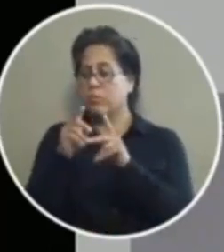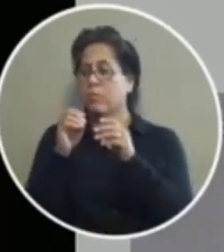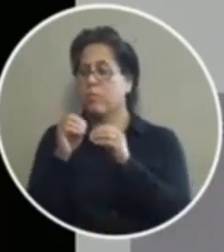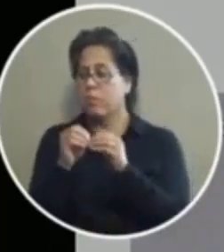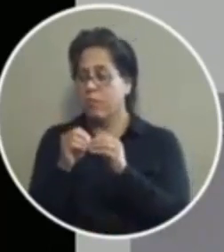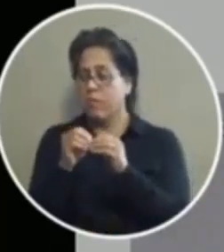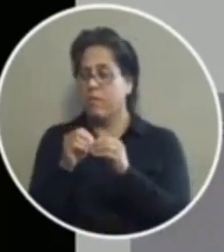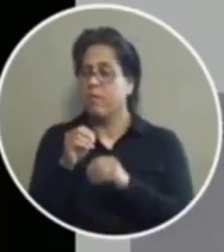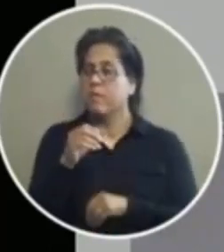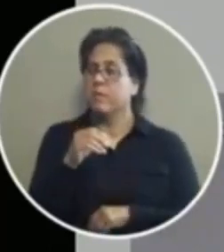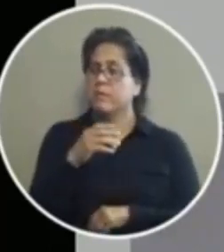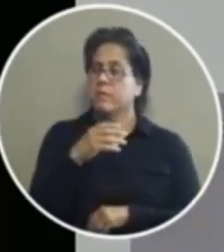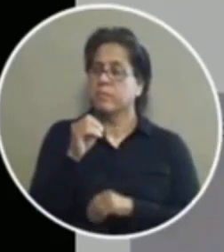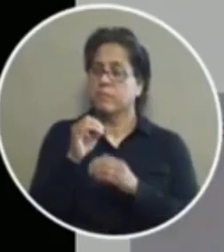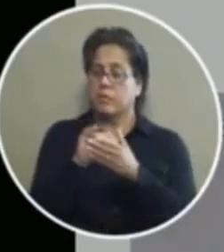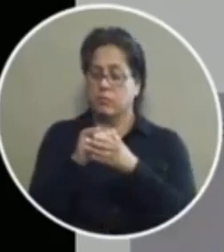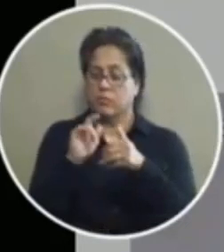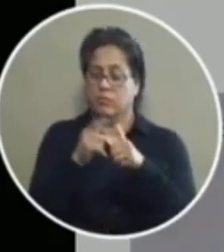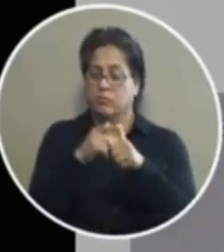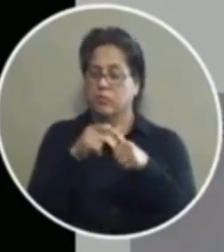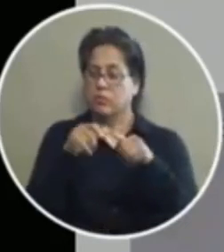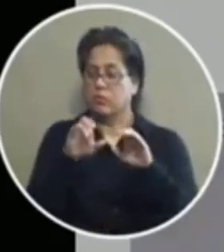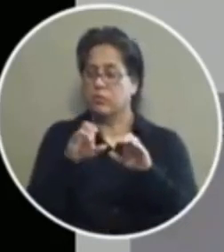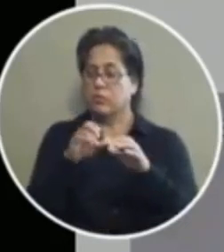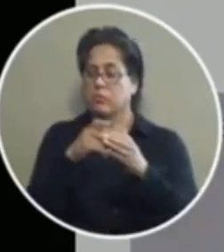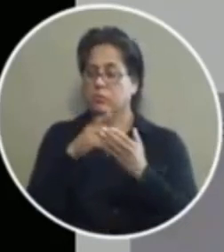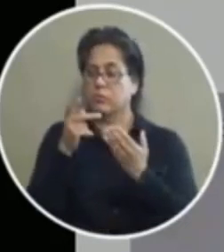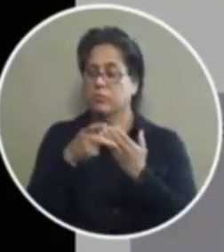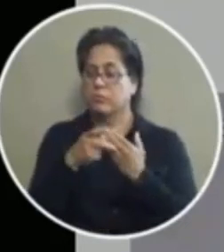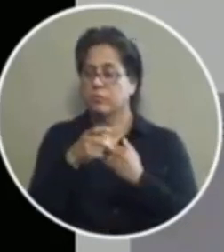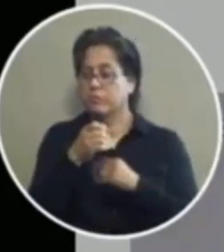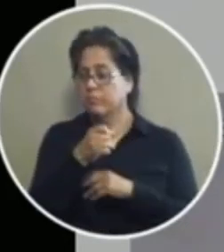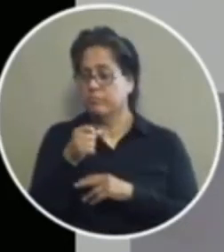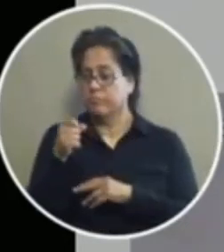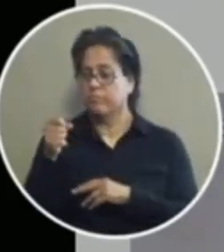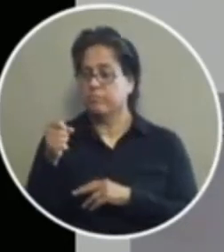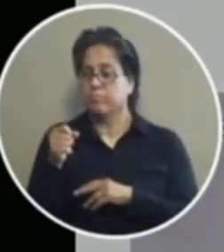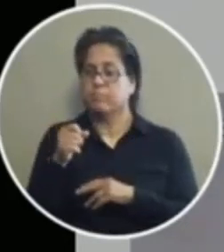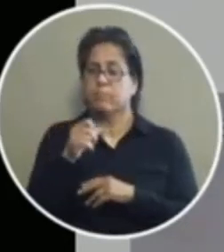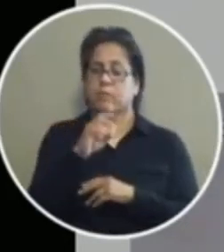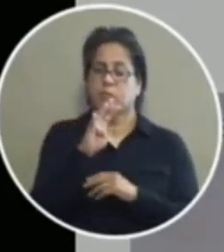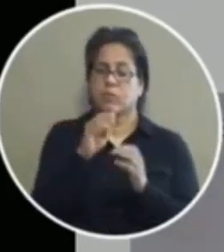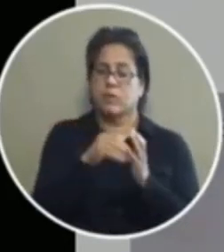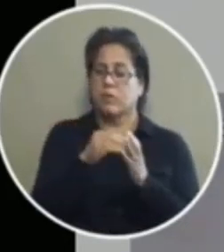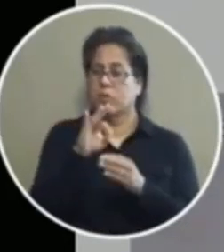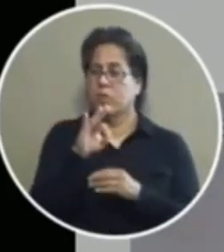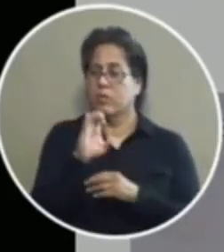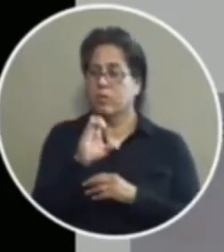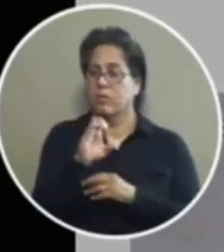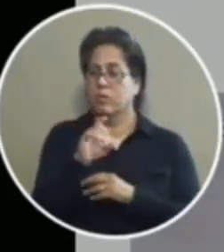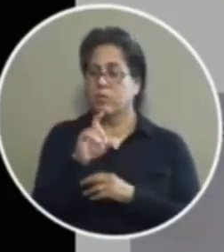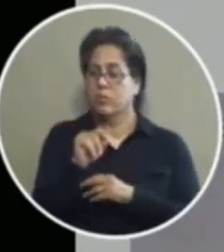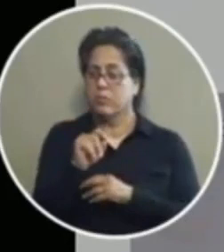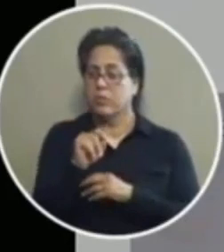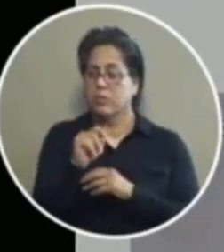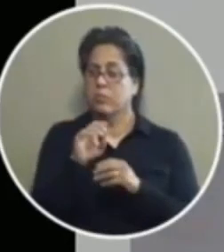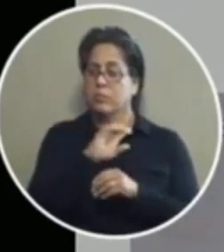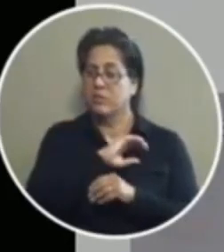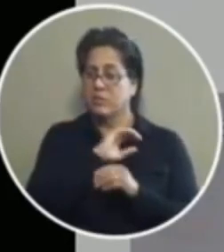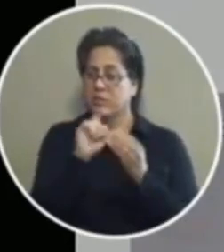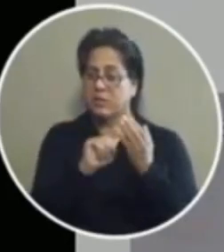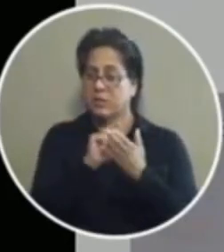and also still with the first chance program in place we wasted about 4920 police hours or